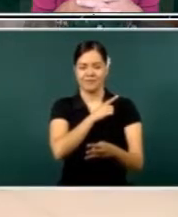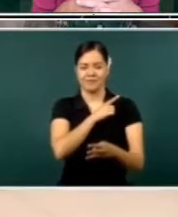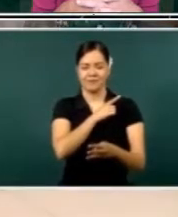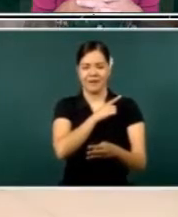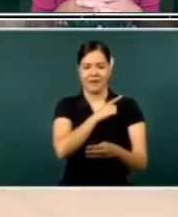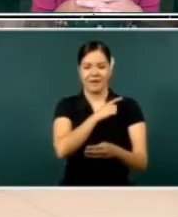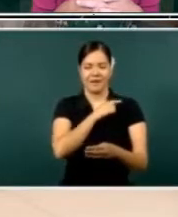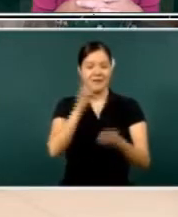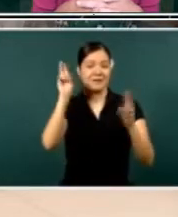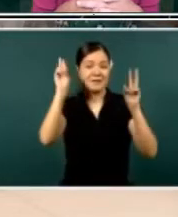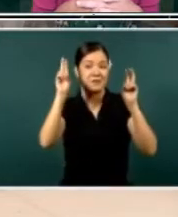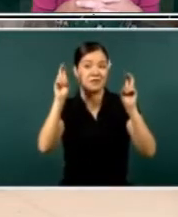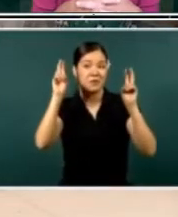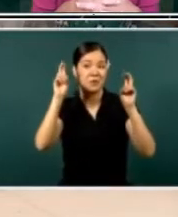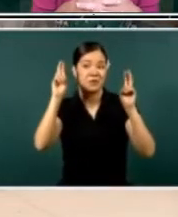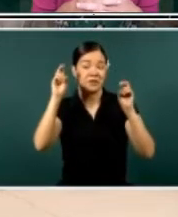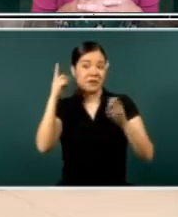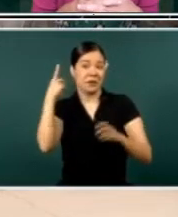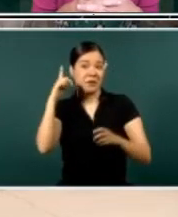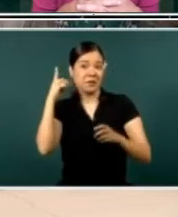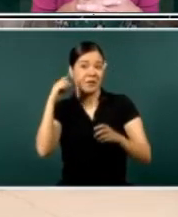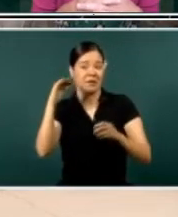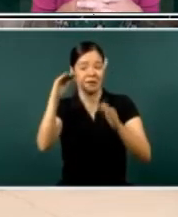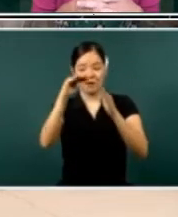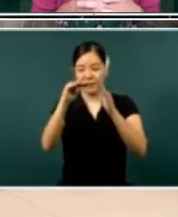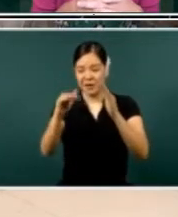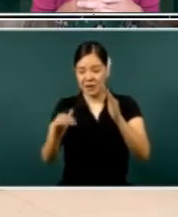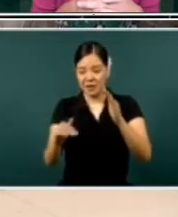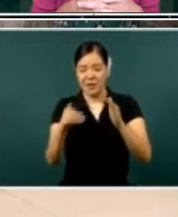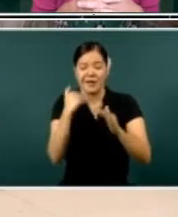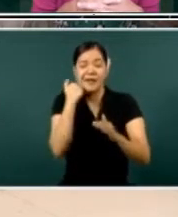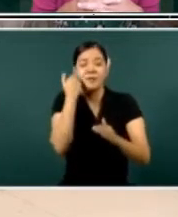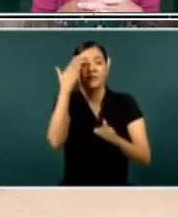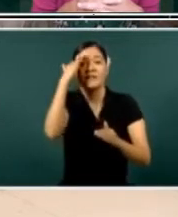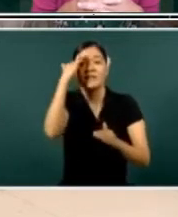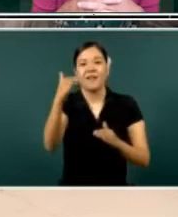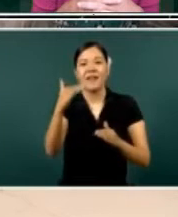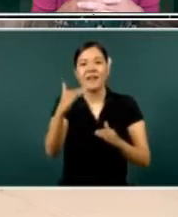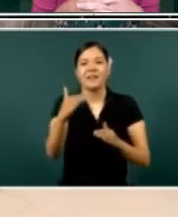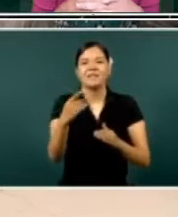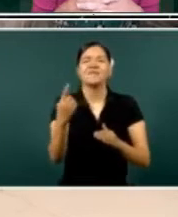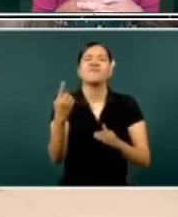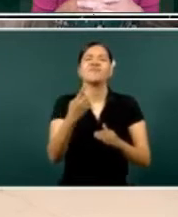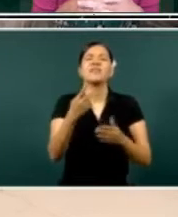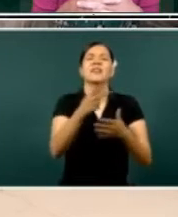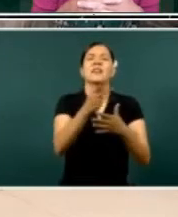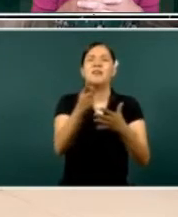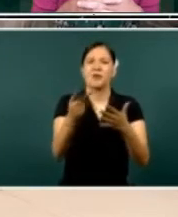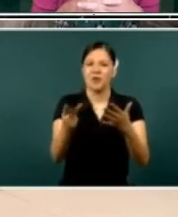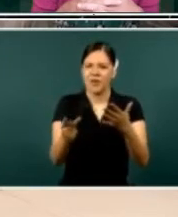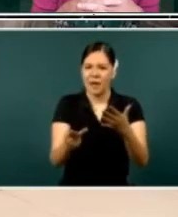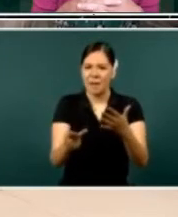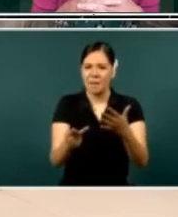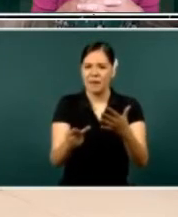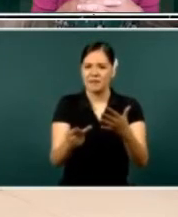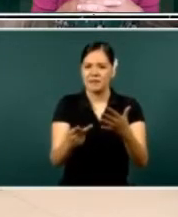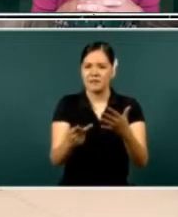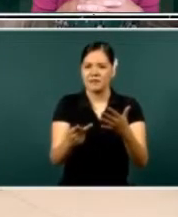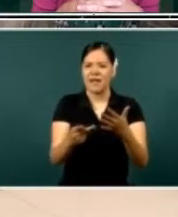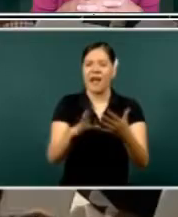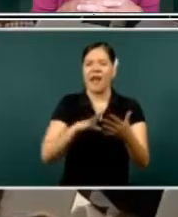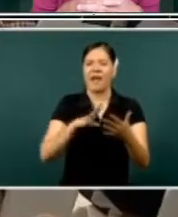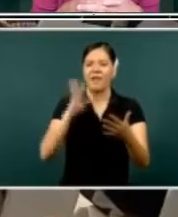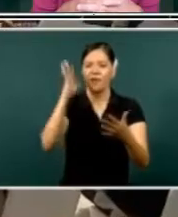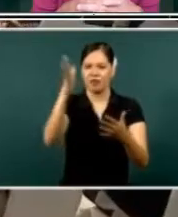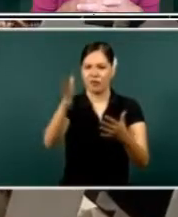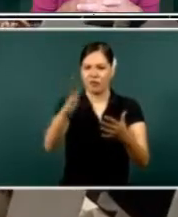they felt like the Chiapas of the north. So what projects are we having for Durango? Because our economy